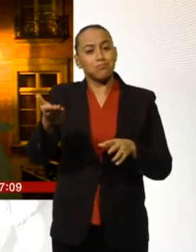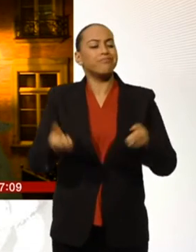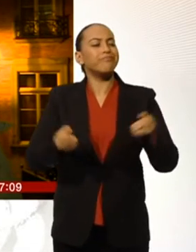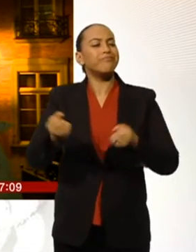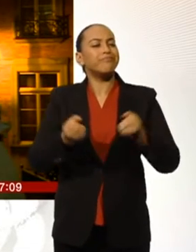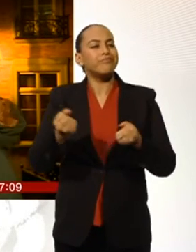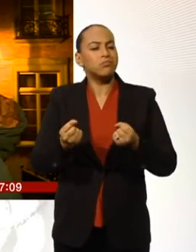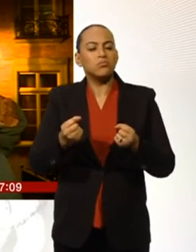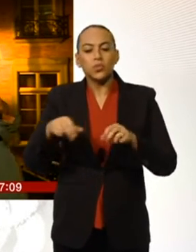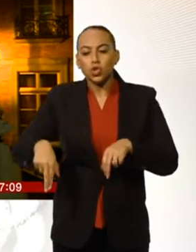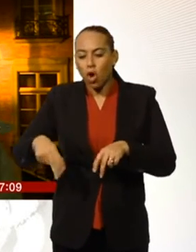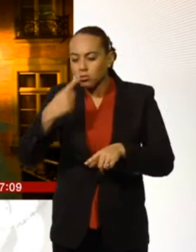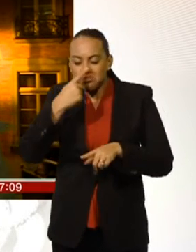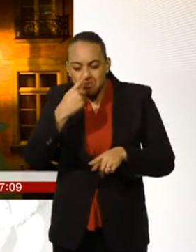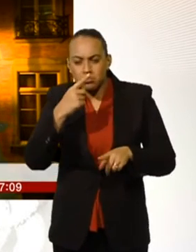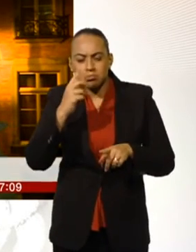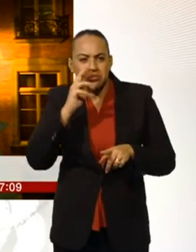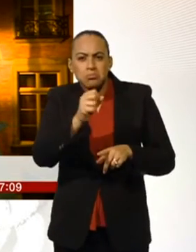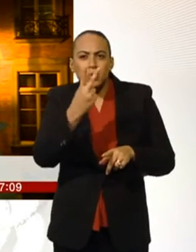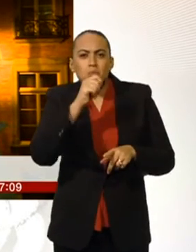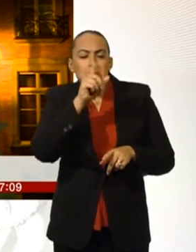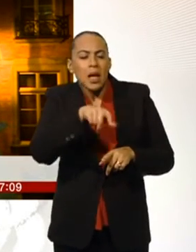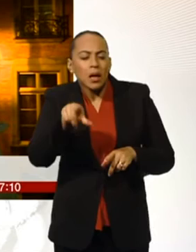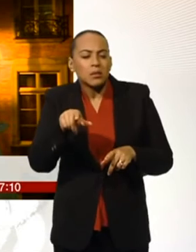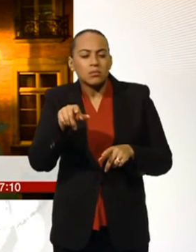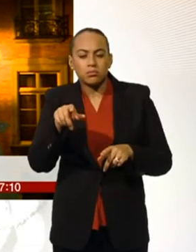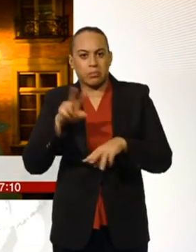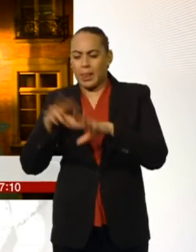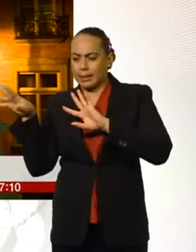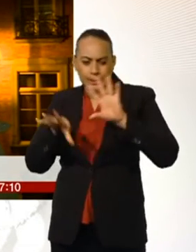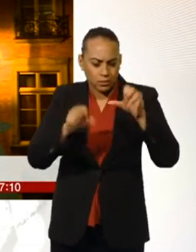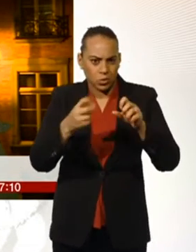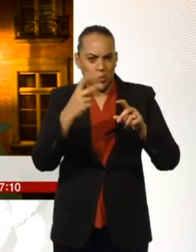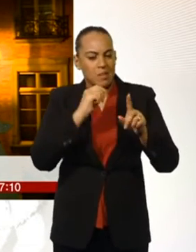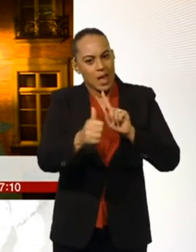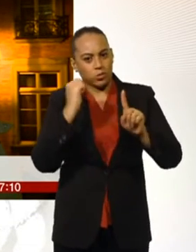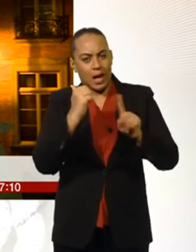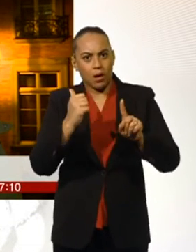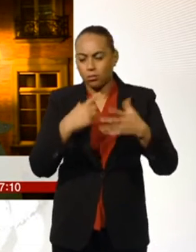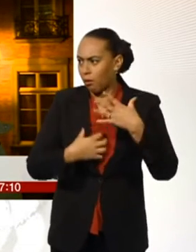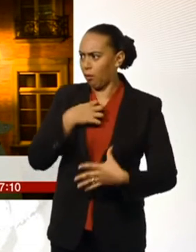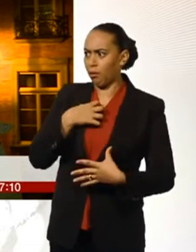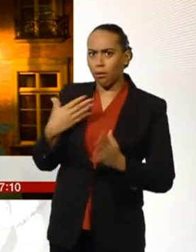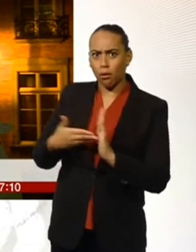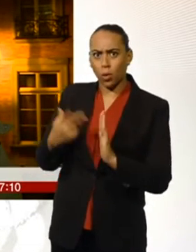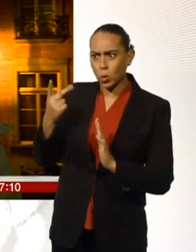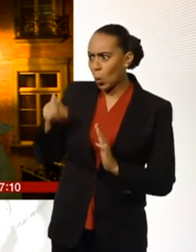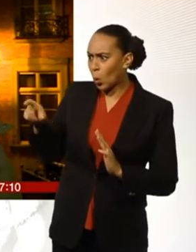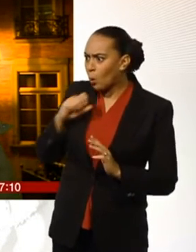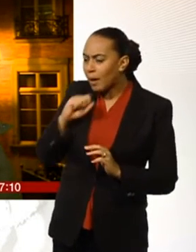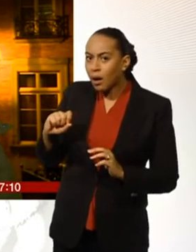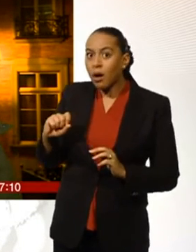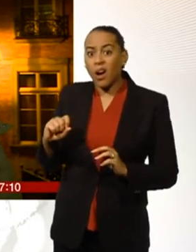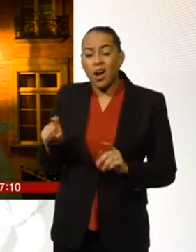court case starts here today at the Boulogne courthouse this afternoon. He's charged with helping illegal immigration